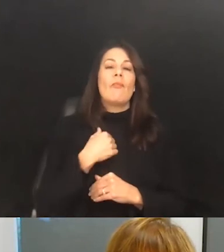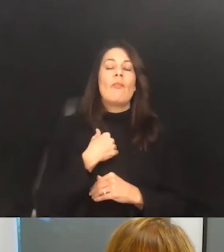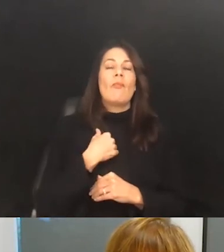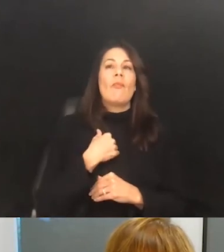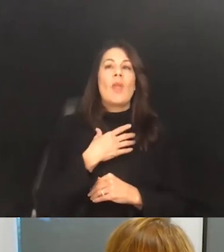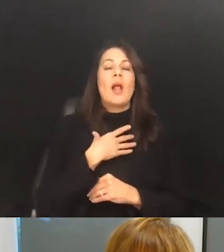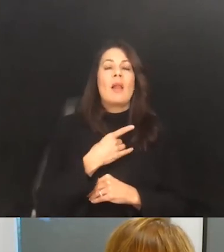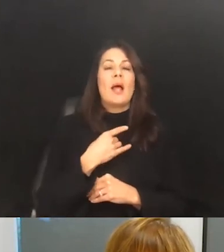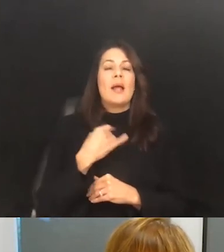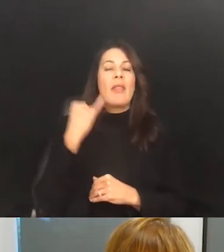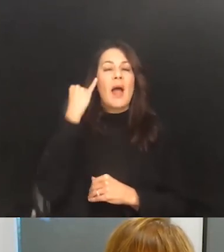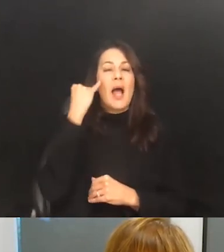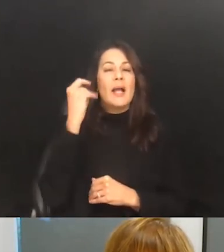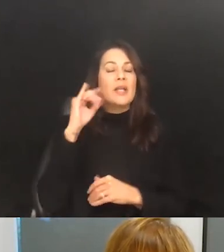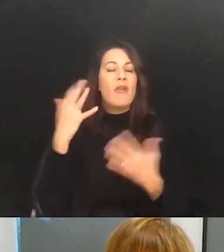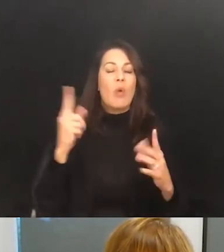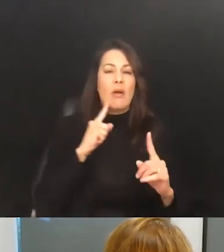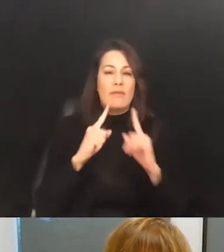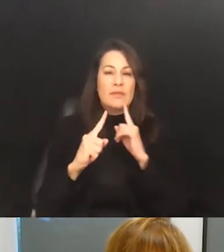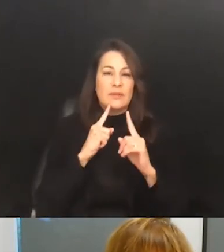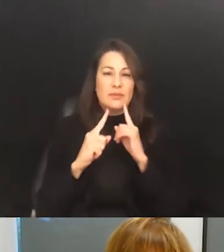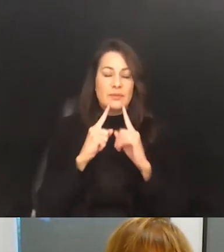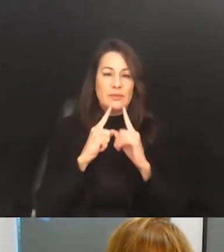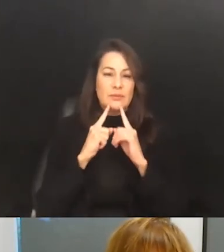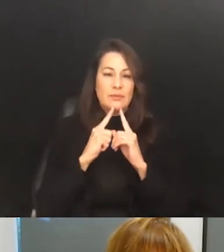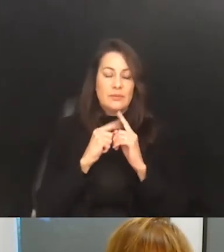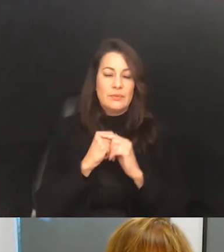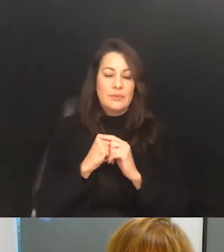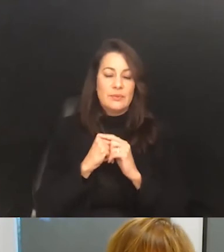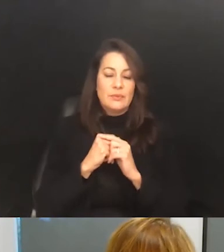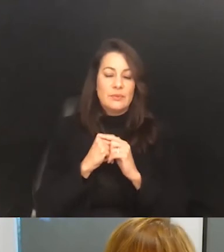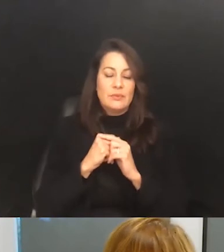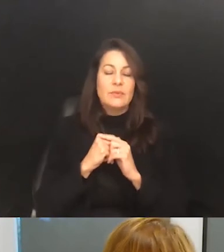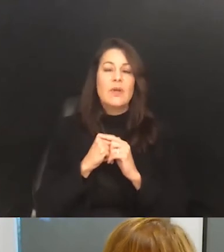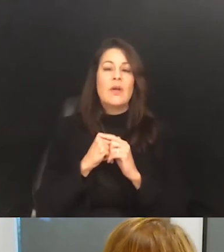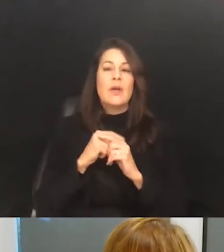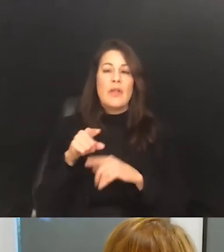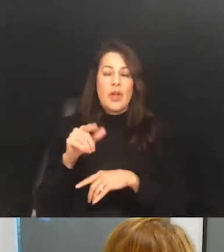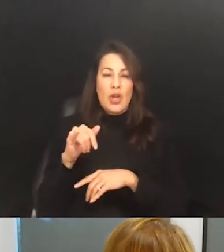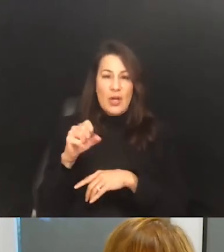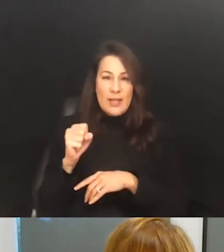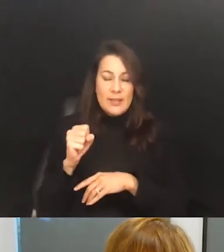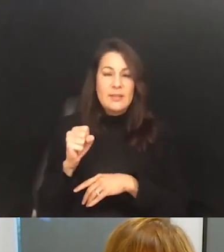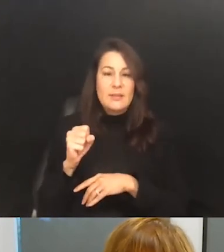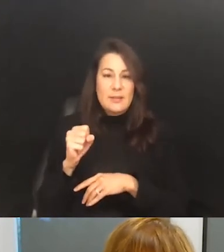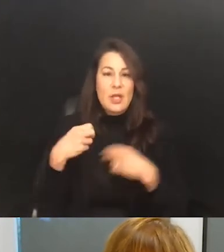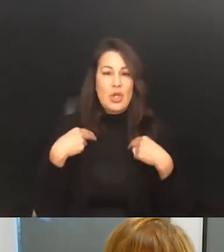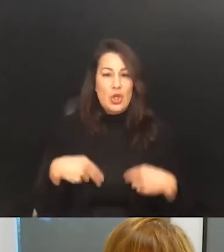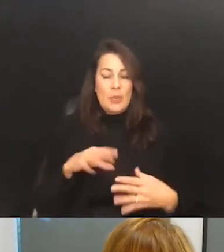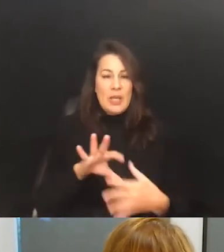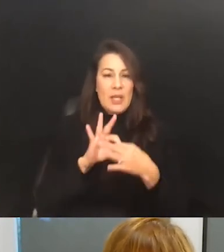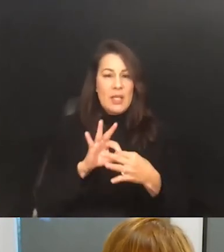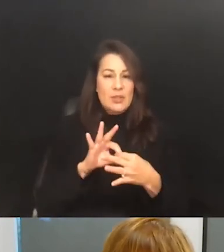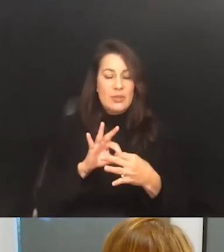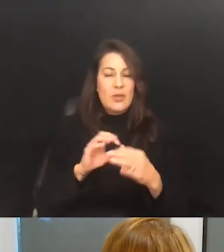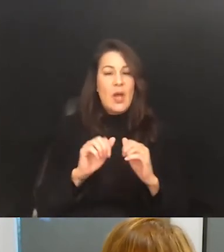the conversation. You know, I, as I said before, there is an element of human connection and how we think